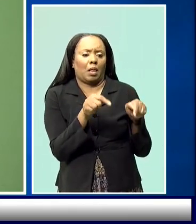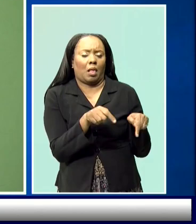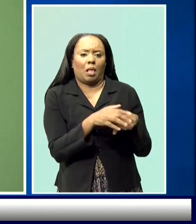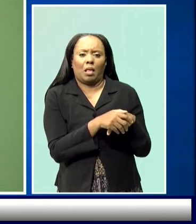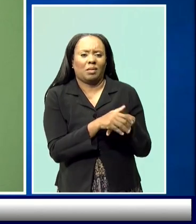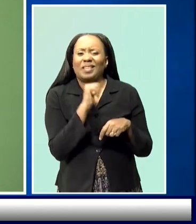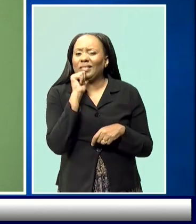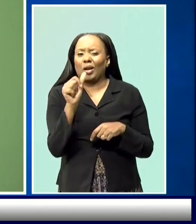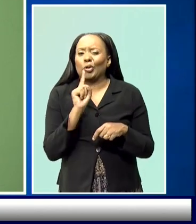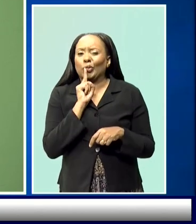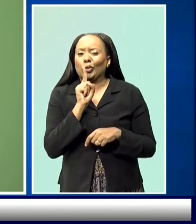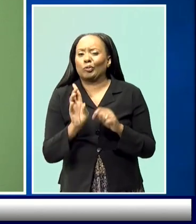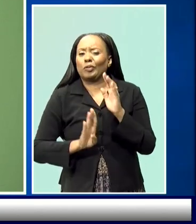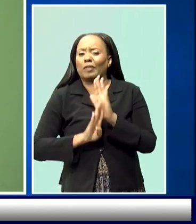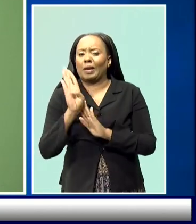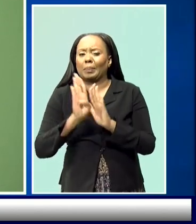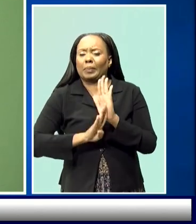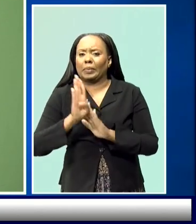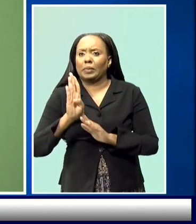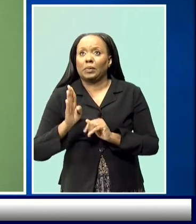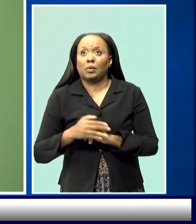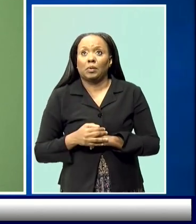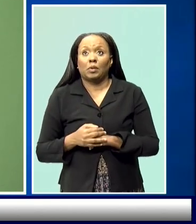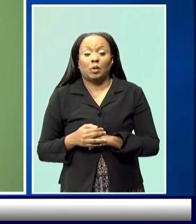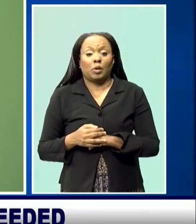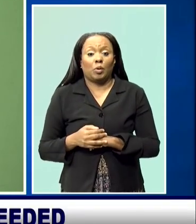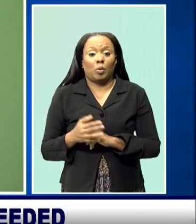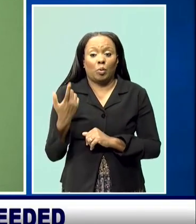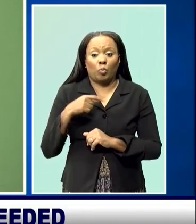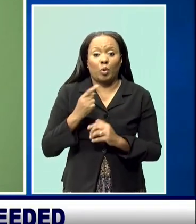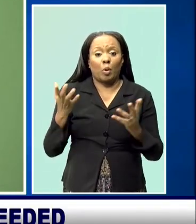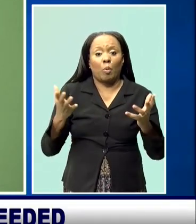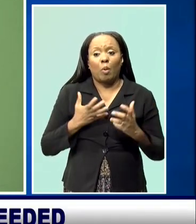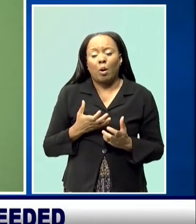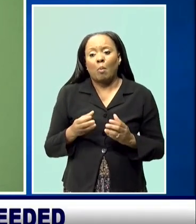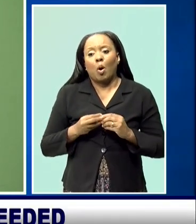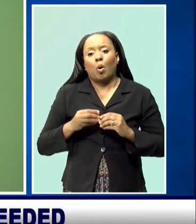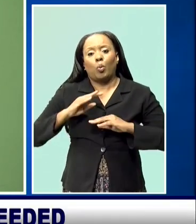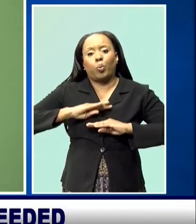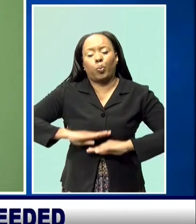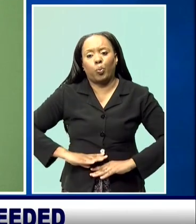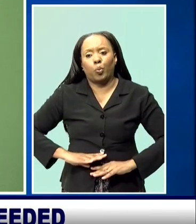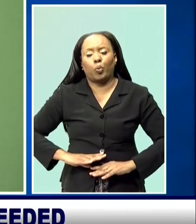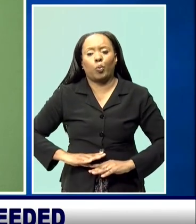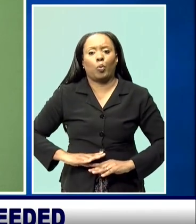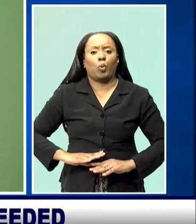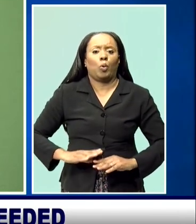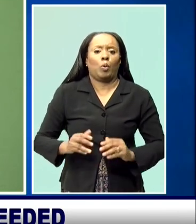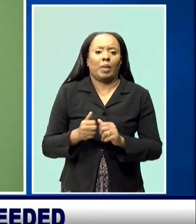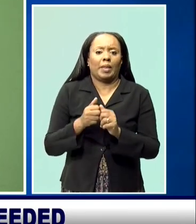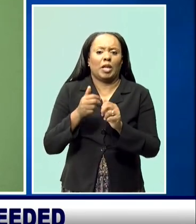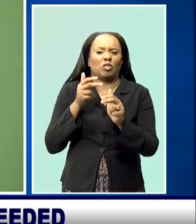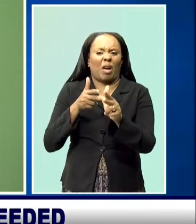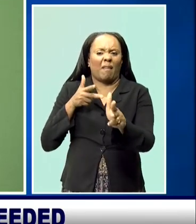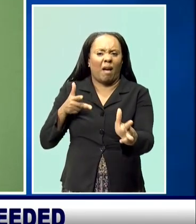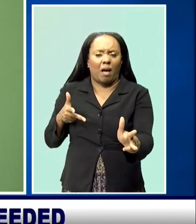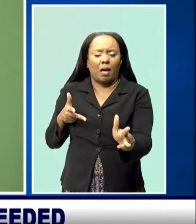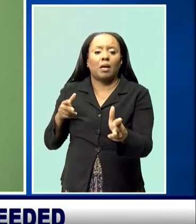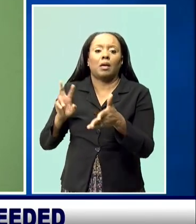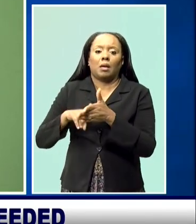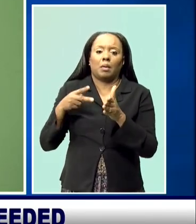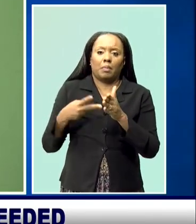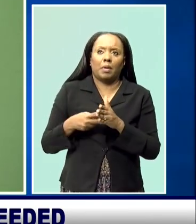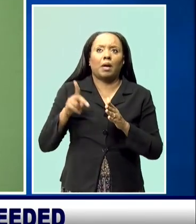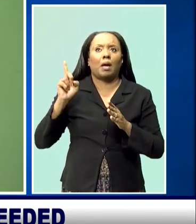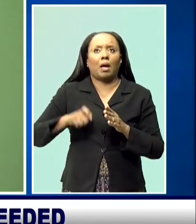If we really want to get rid of the congestion on the road, it means that we have to develop the infrastructure,